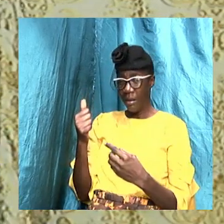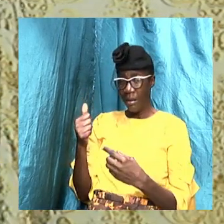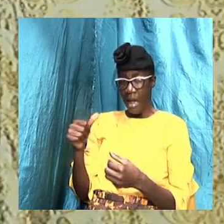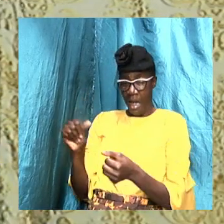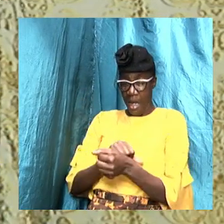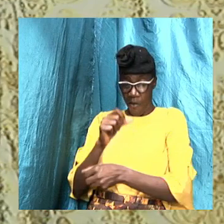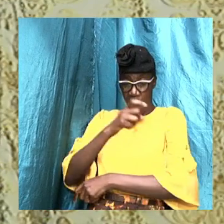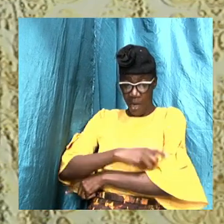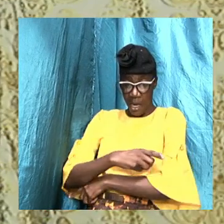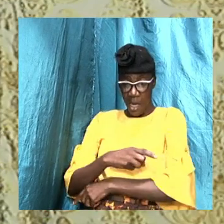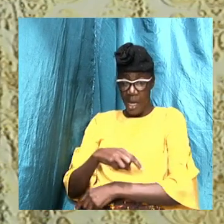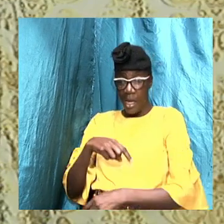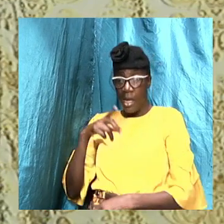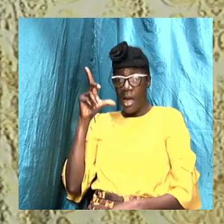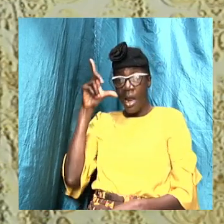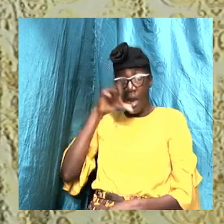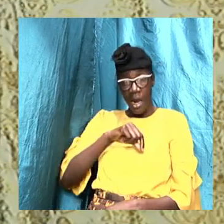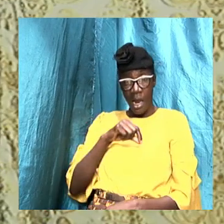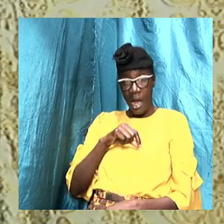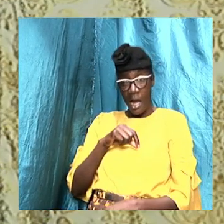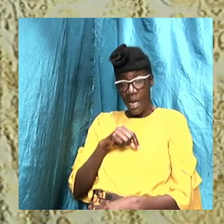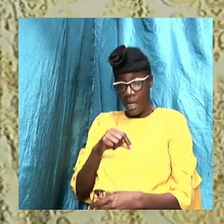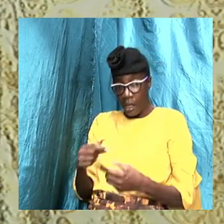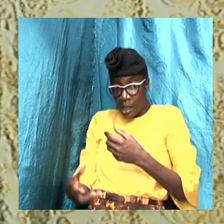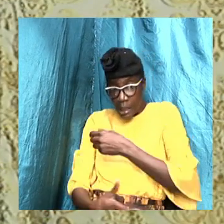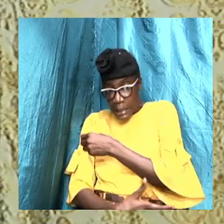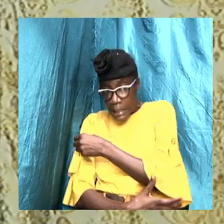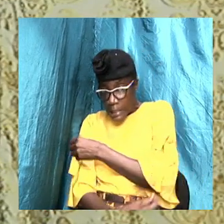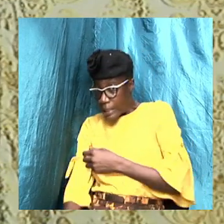lie, do a little stealing,